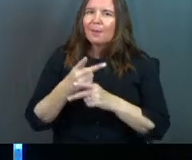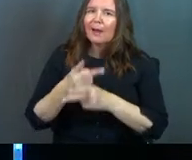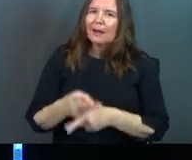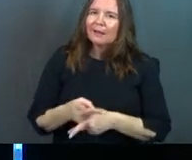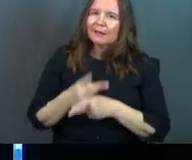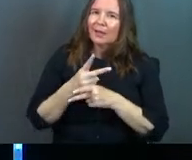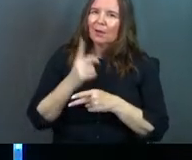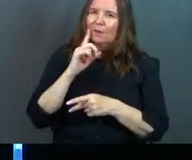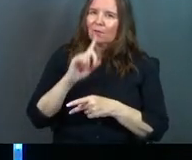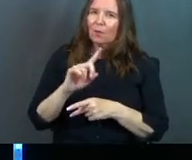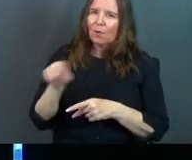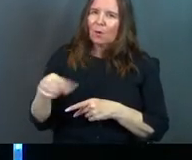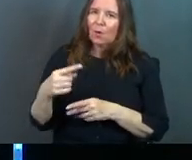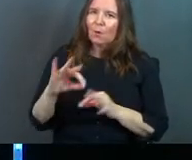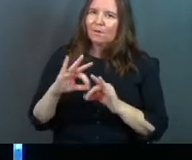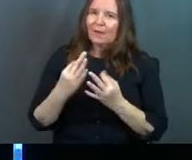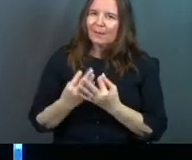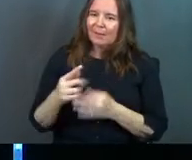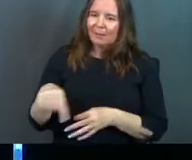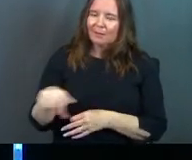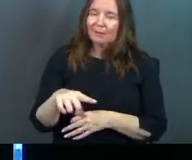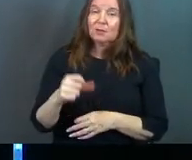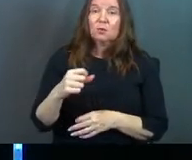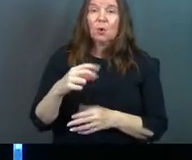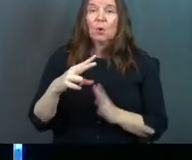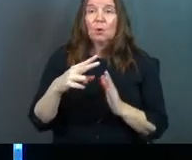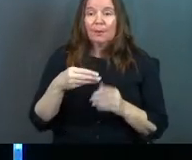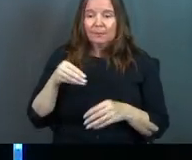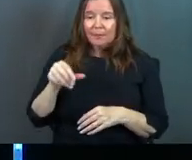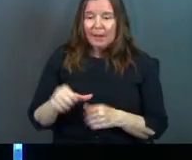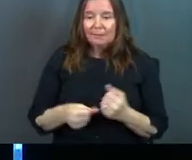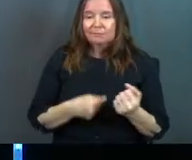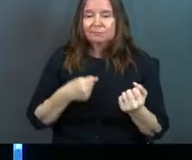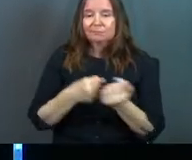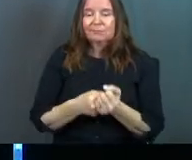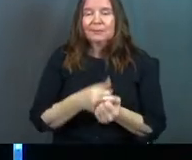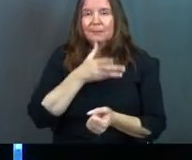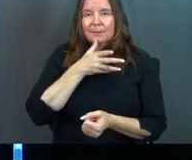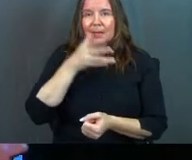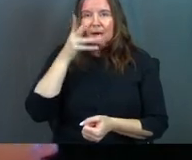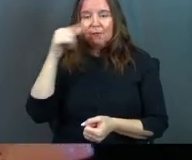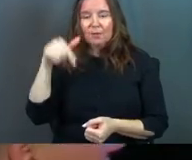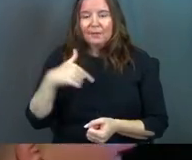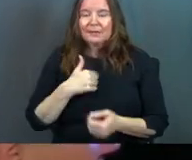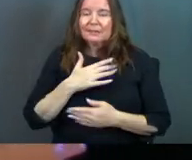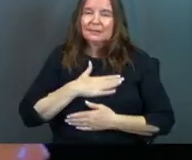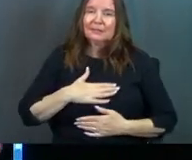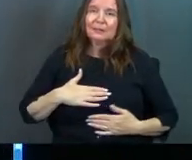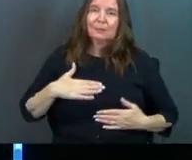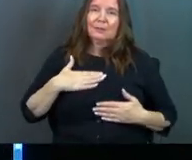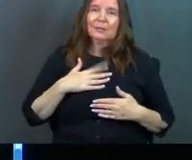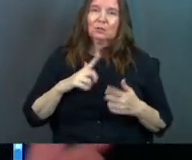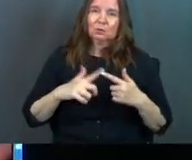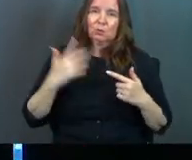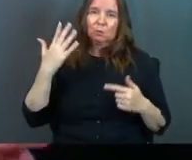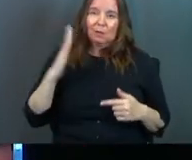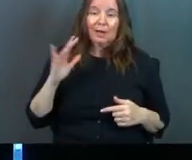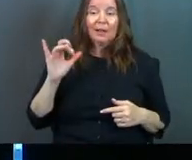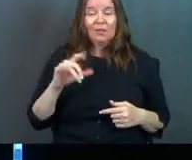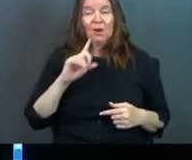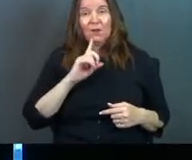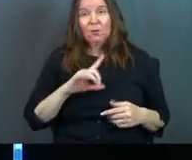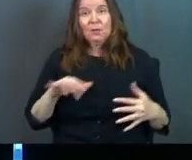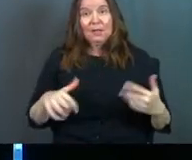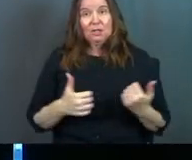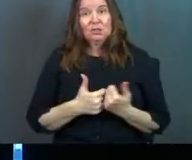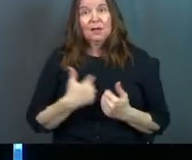caring for their own family. And so repaying their parents and grandparents, for this is pleasing to God. That